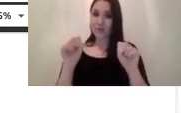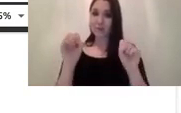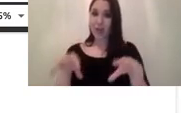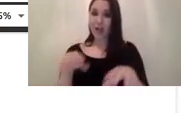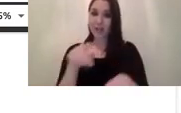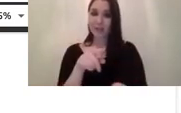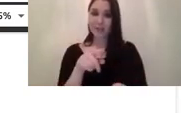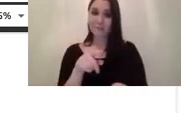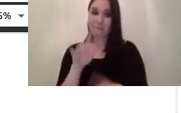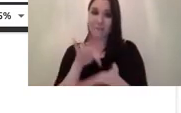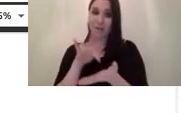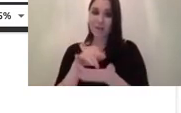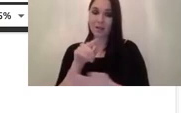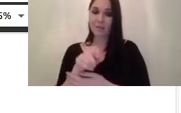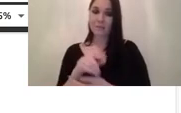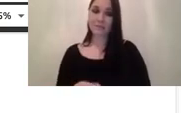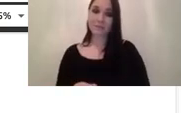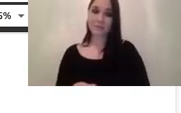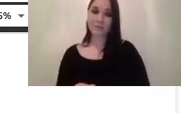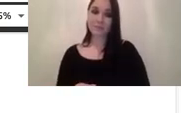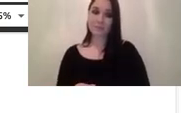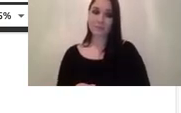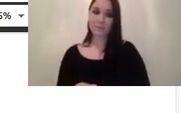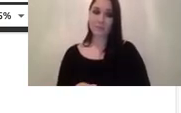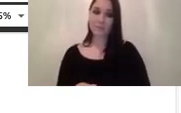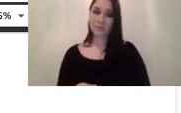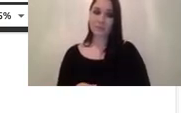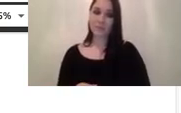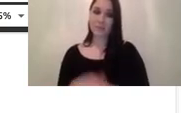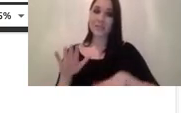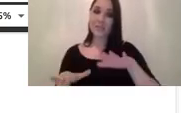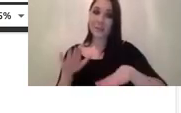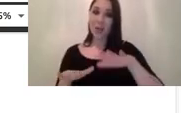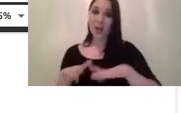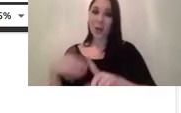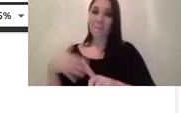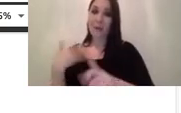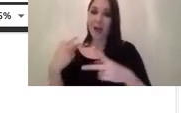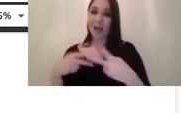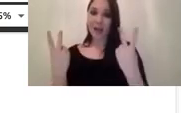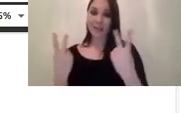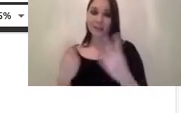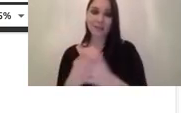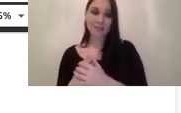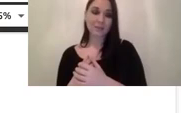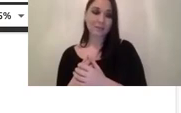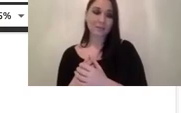course the um it's actually something somehow similar to backlight in the sense that it